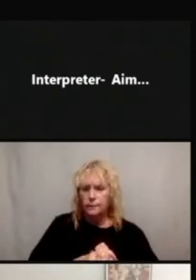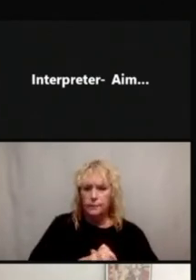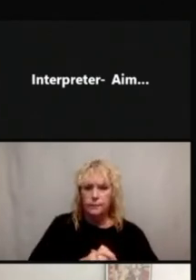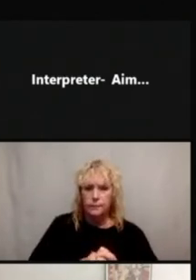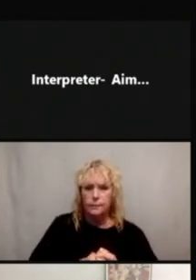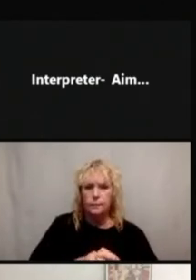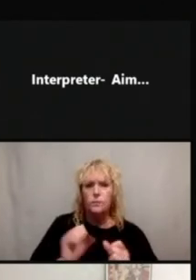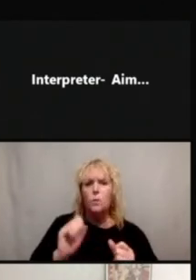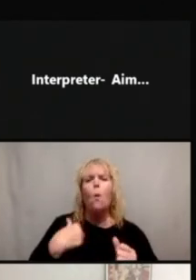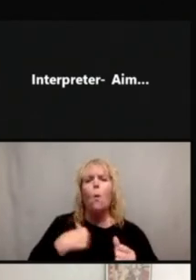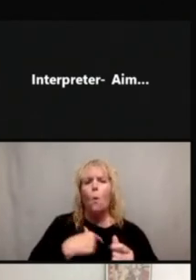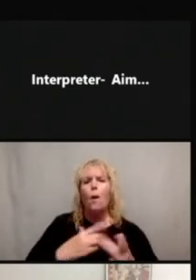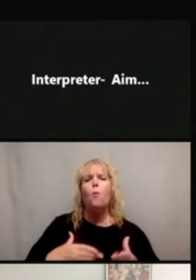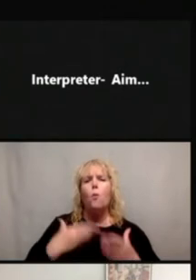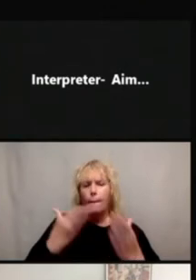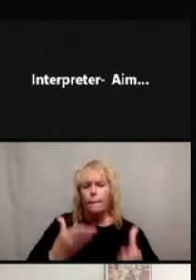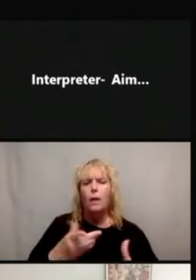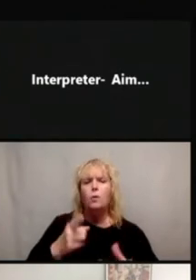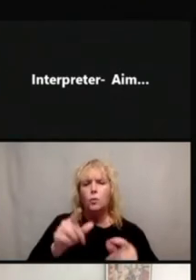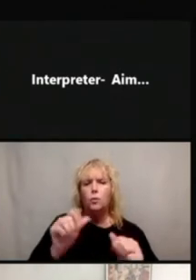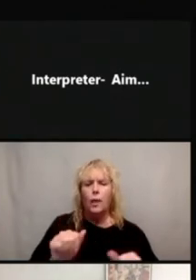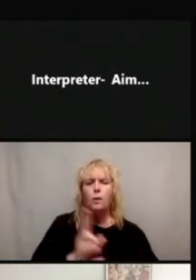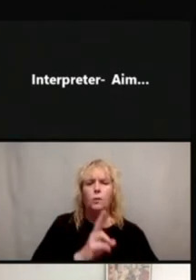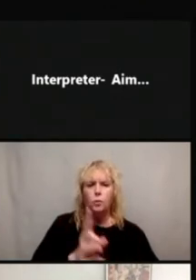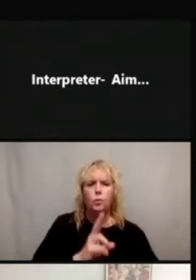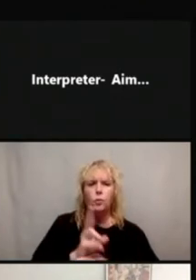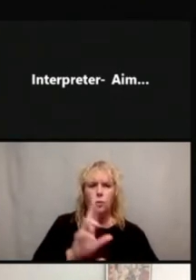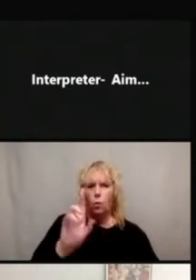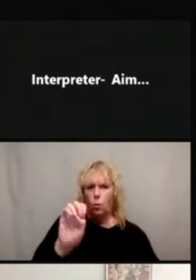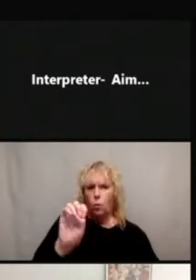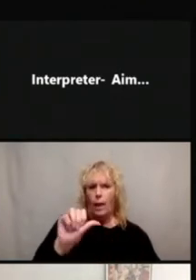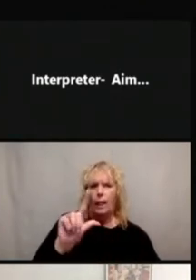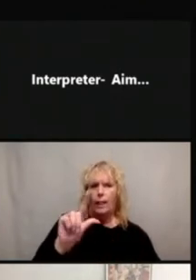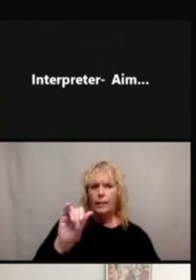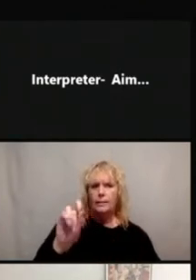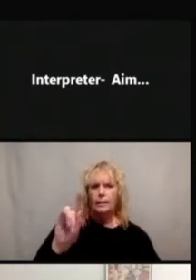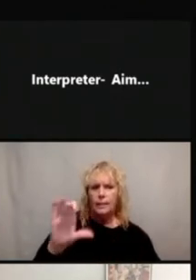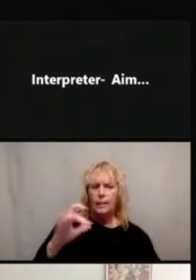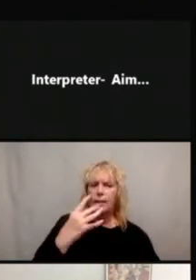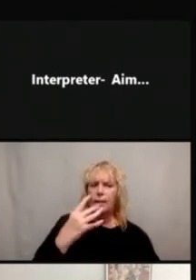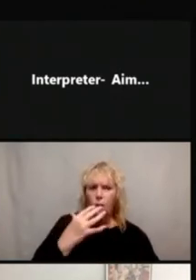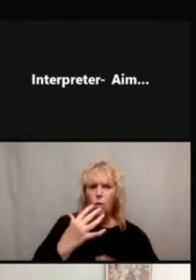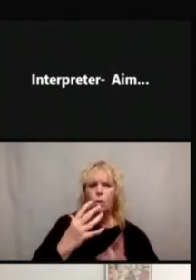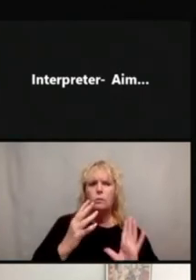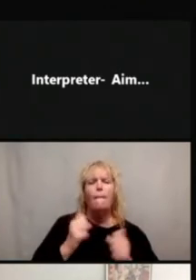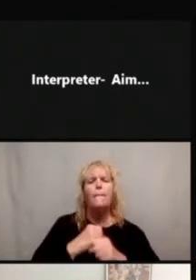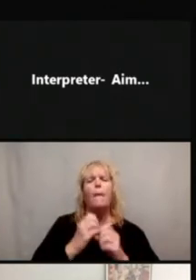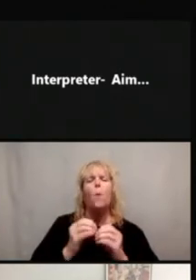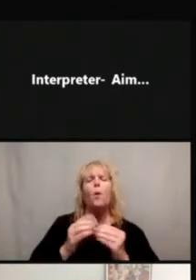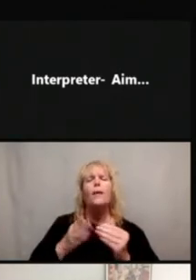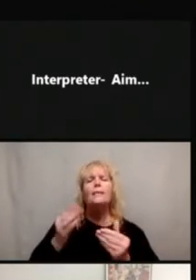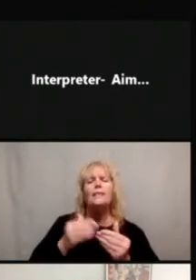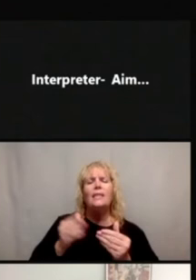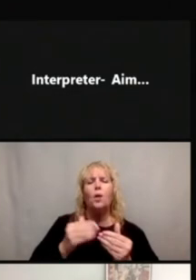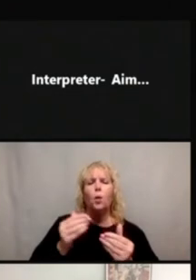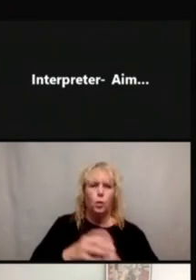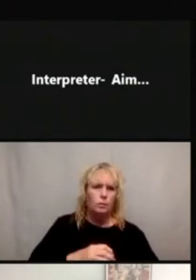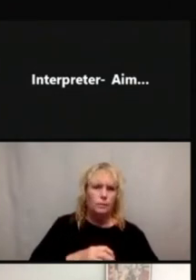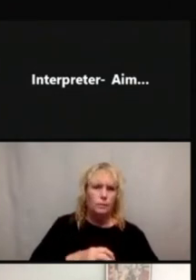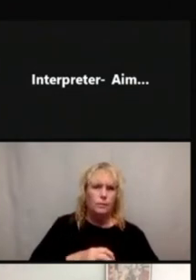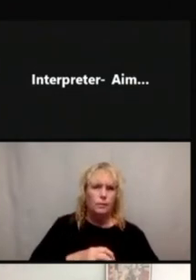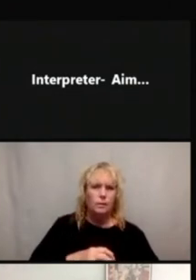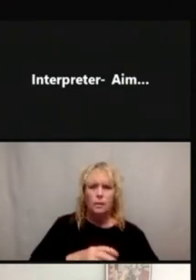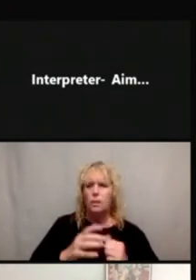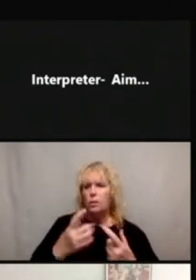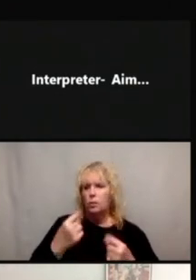we just would recommend to utilize realistic color, again, just to make it easier just to take away those five seconds that it might take